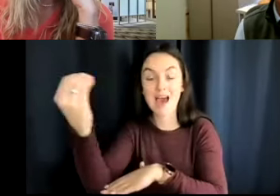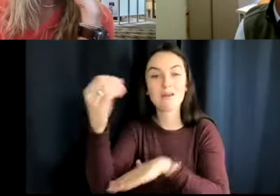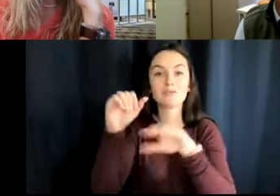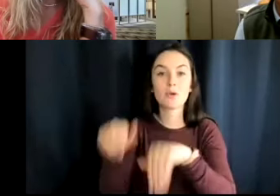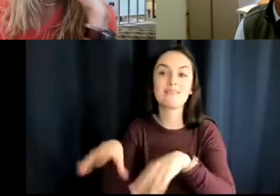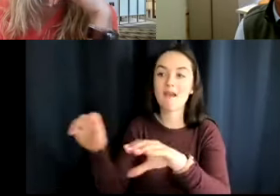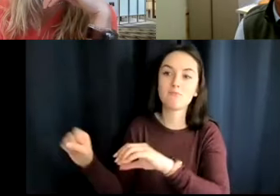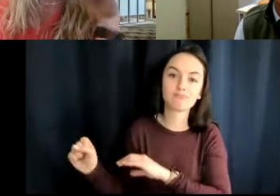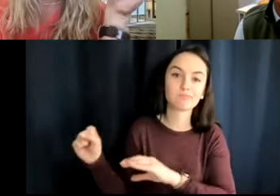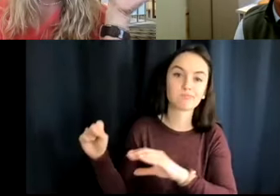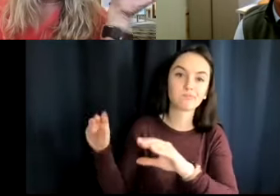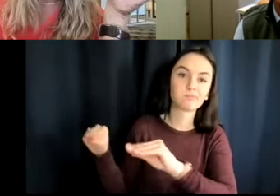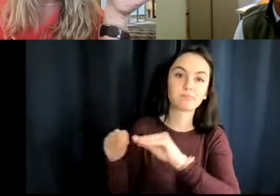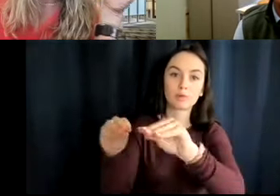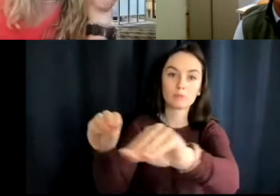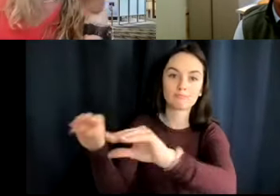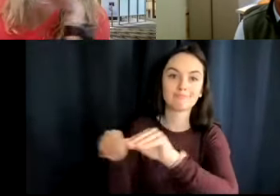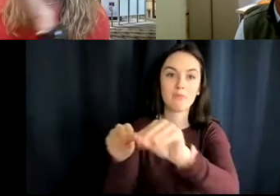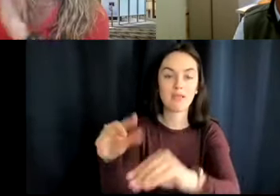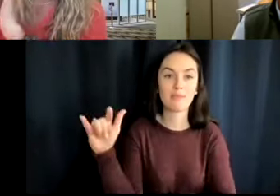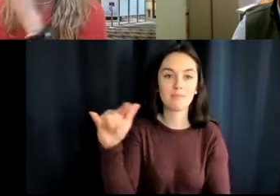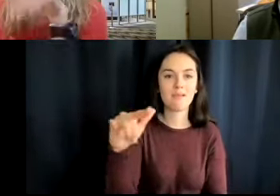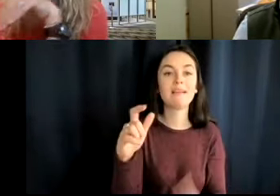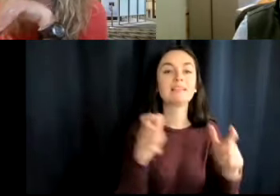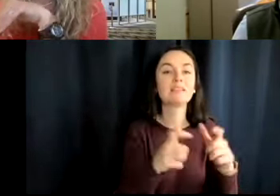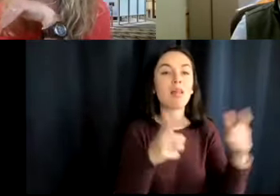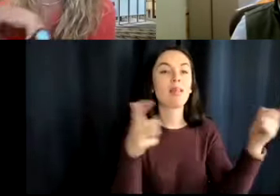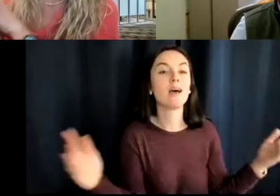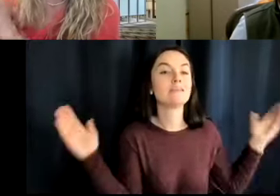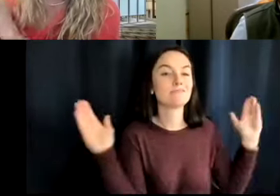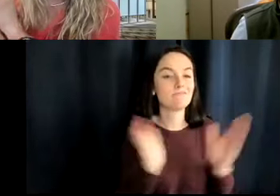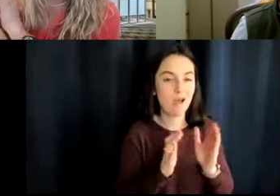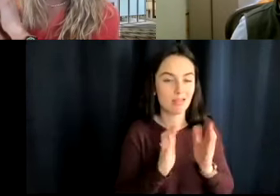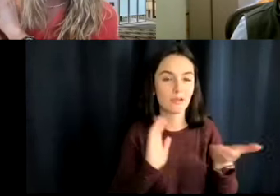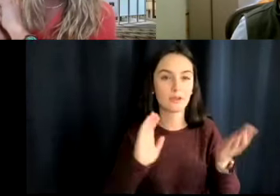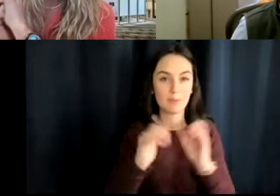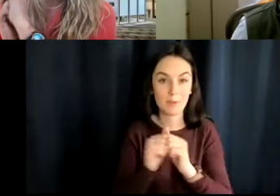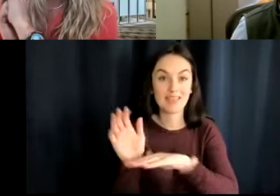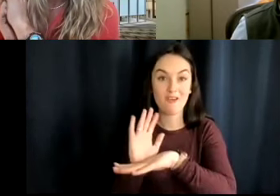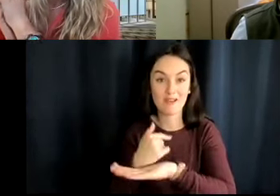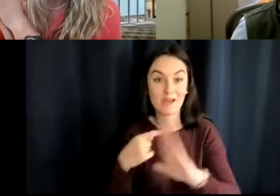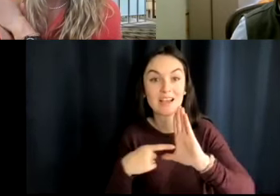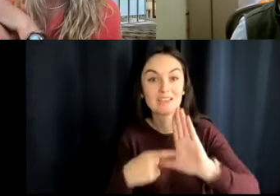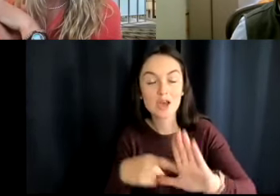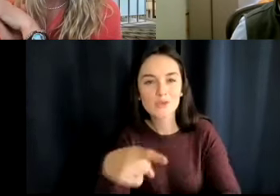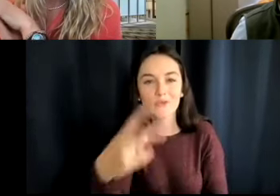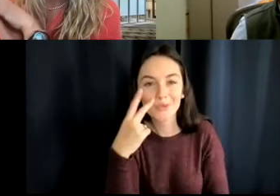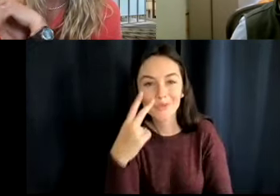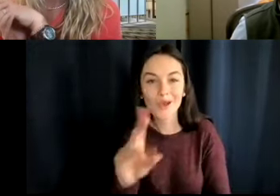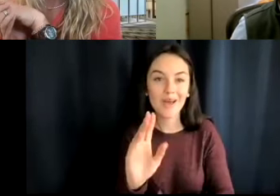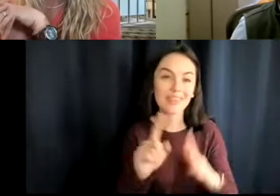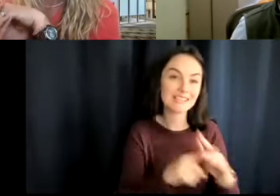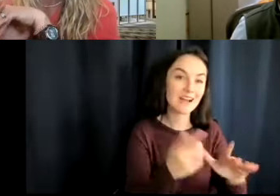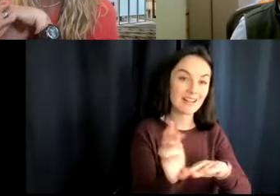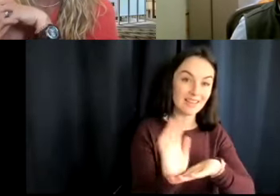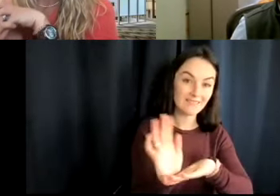It's just a lot smaller than the video that I showed you. So if you caught that at the beginning of that video, I